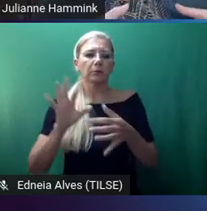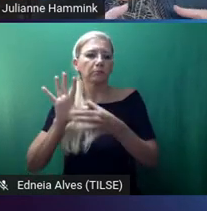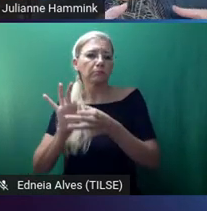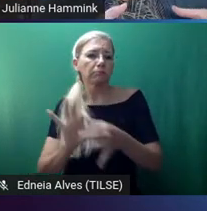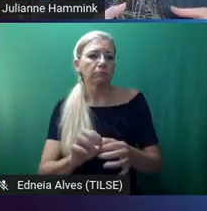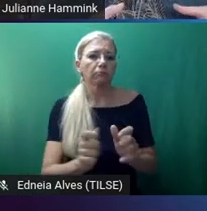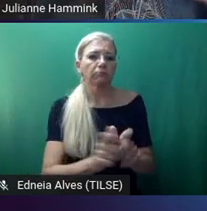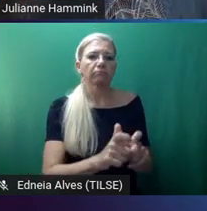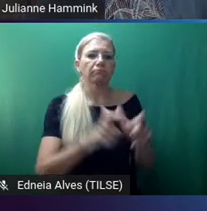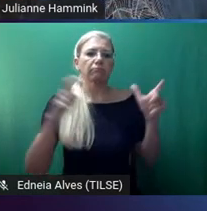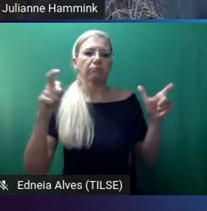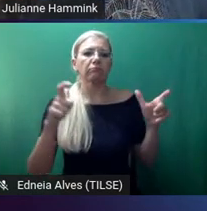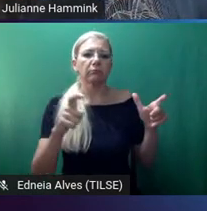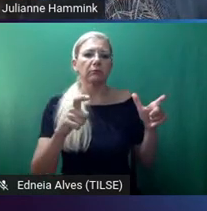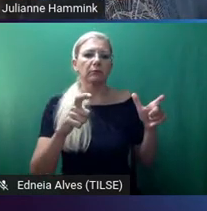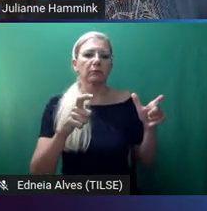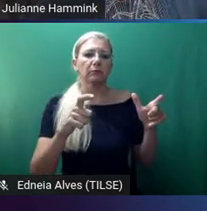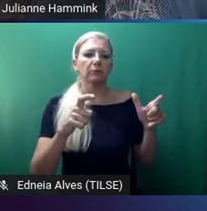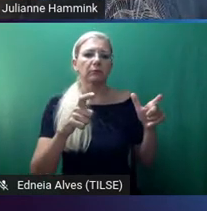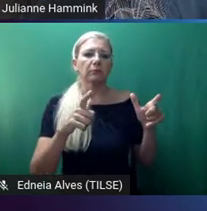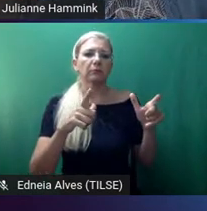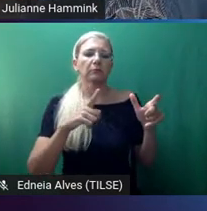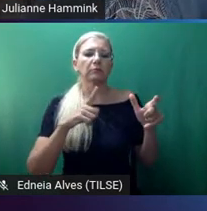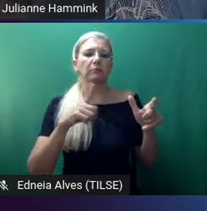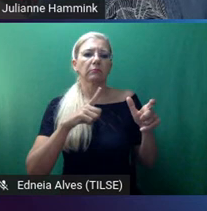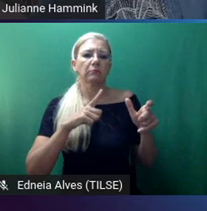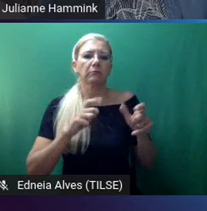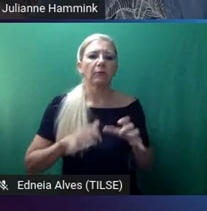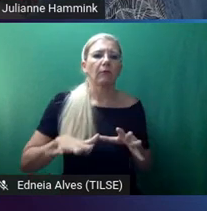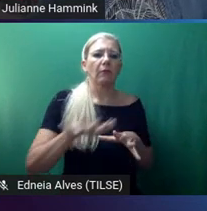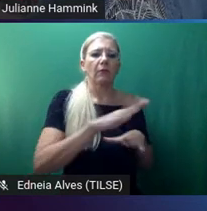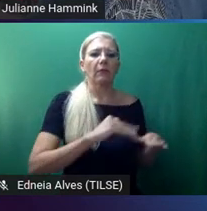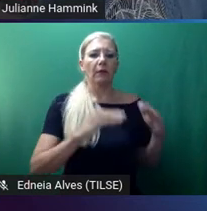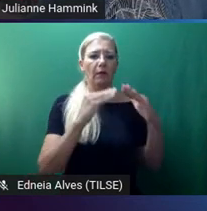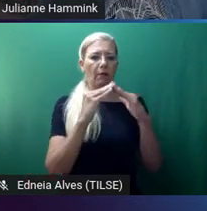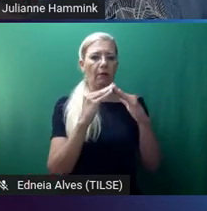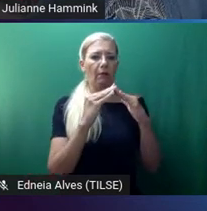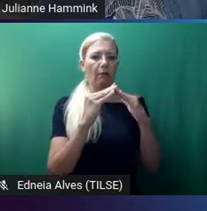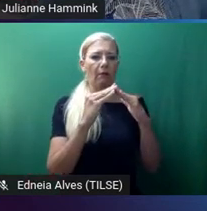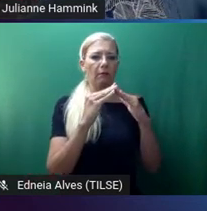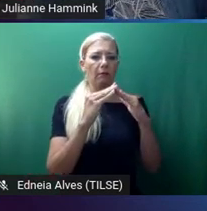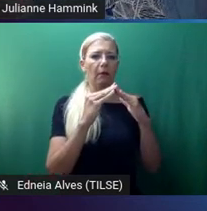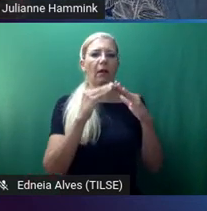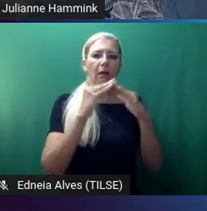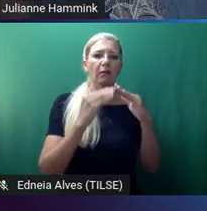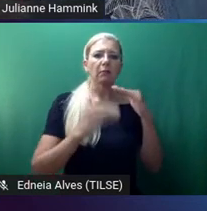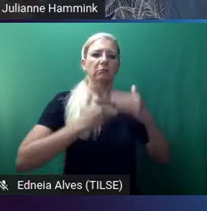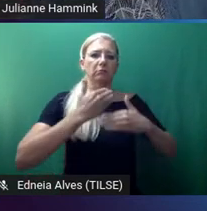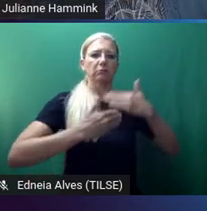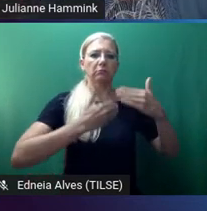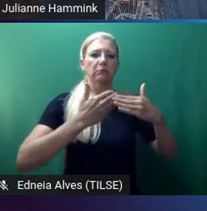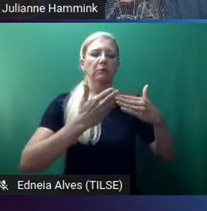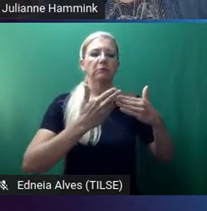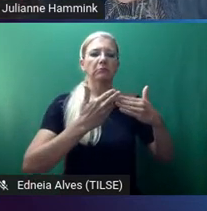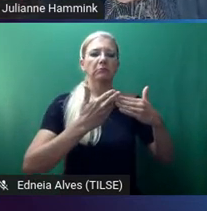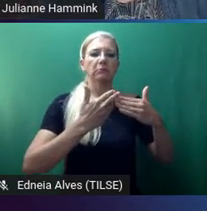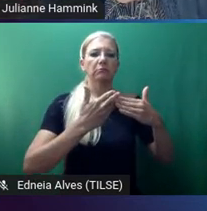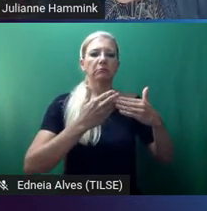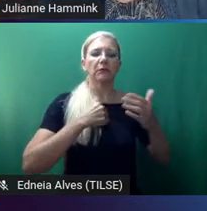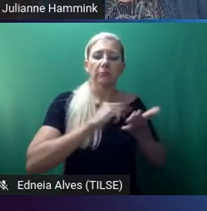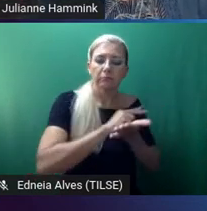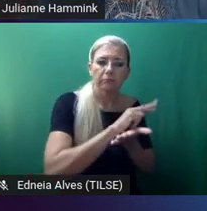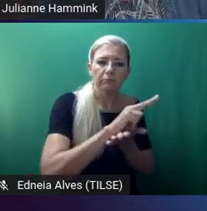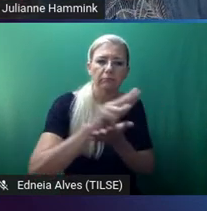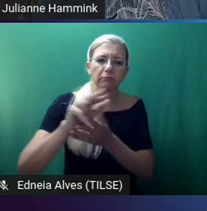in a room, a room in a house, a house in an environment, in an environment in a city plant.